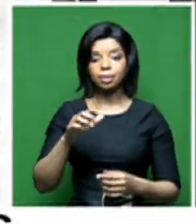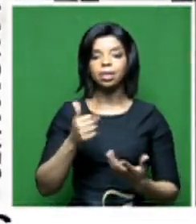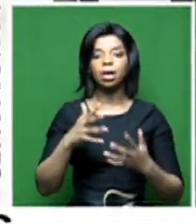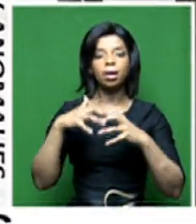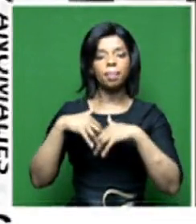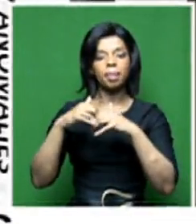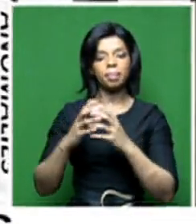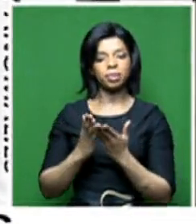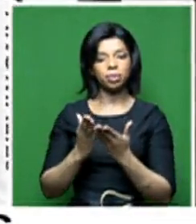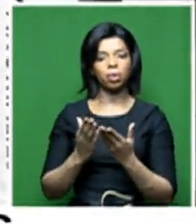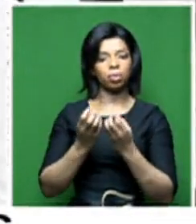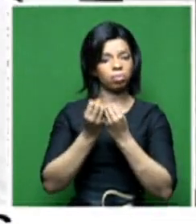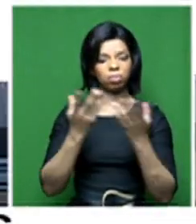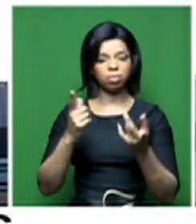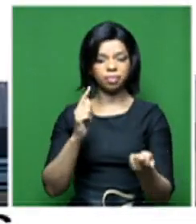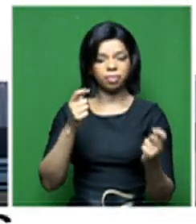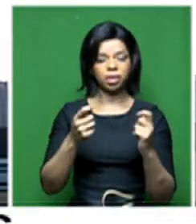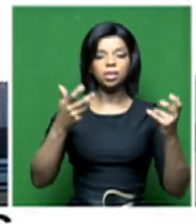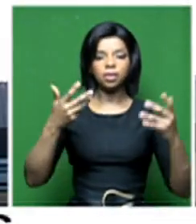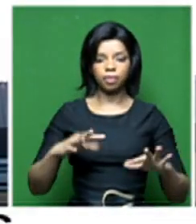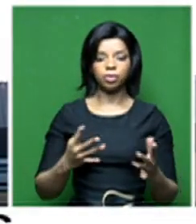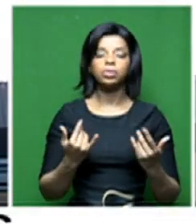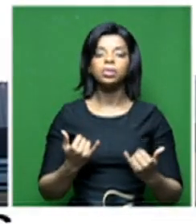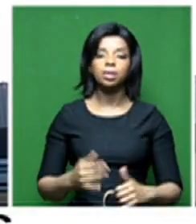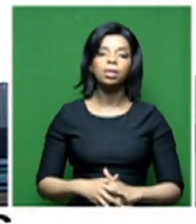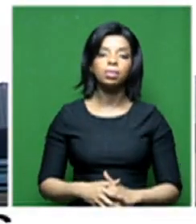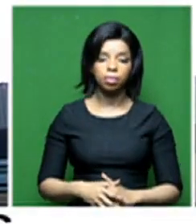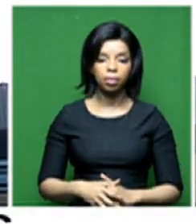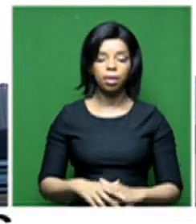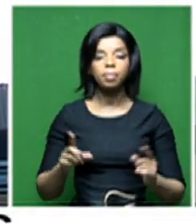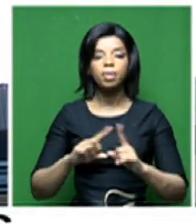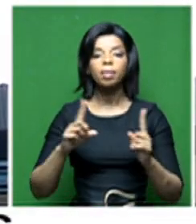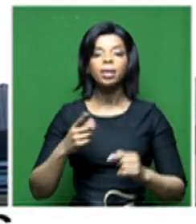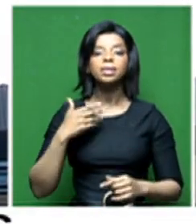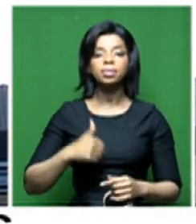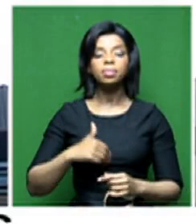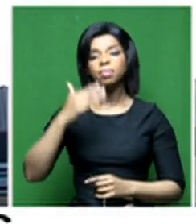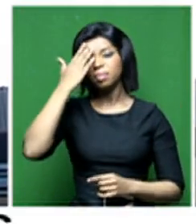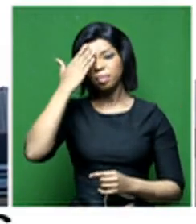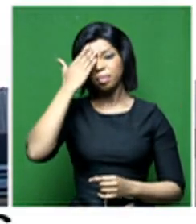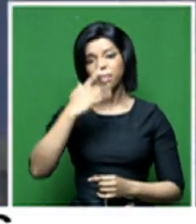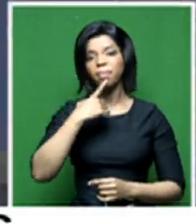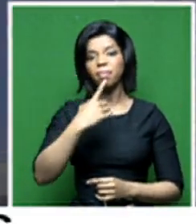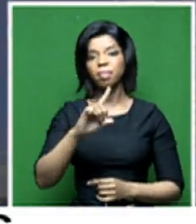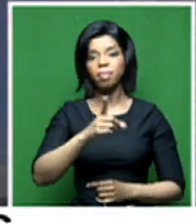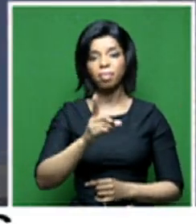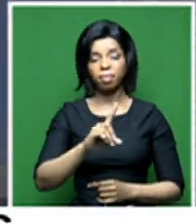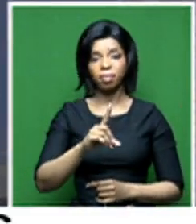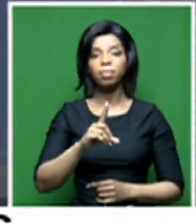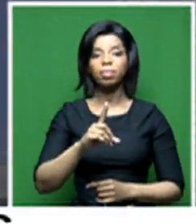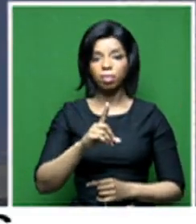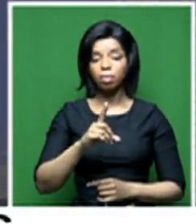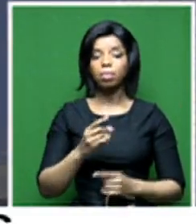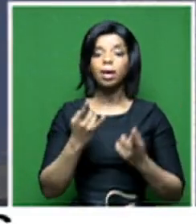a lot has changed. We are all holding smartphones on our hands, but those television sets, you know, the jury is out.